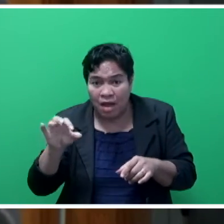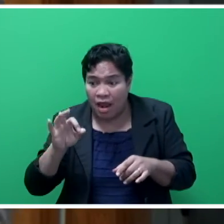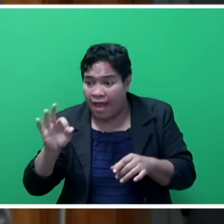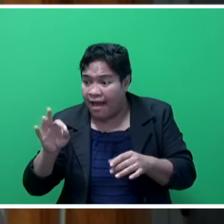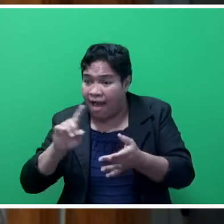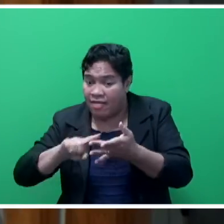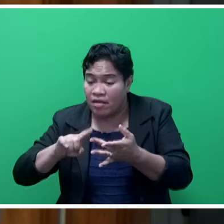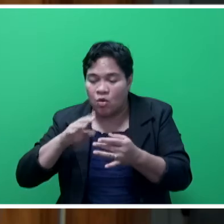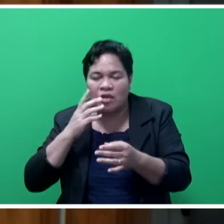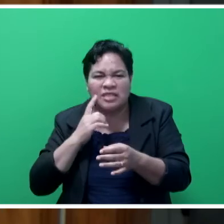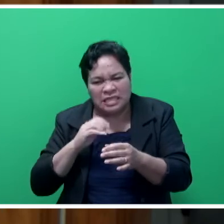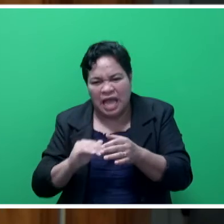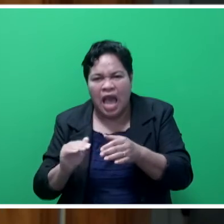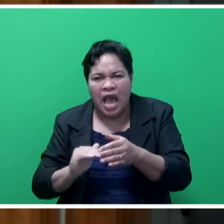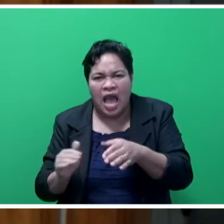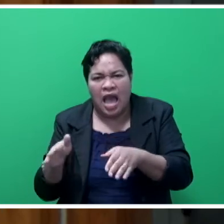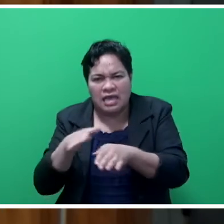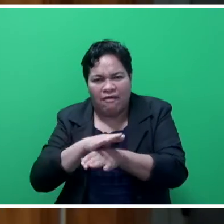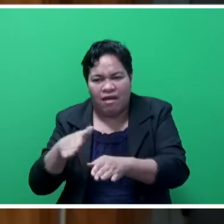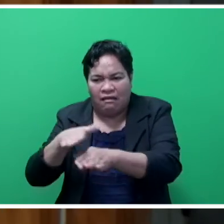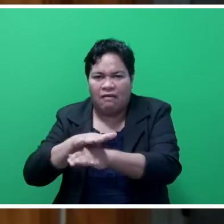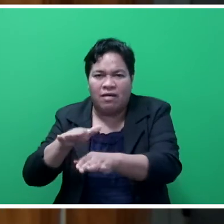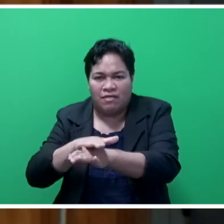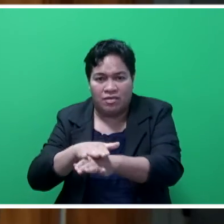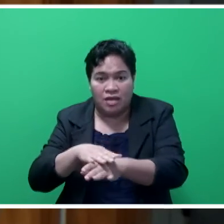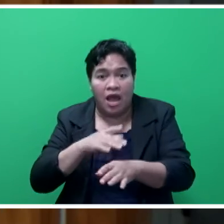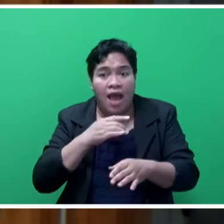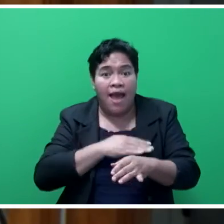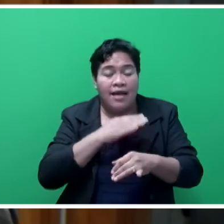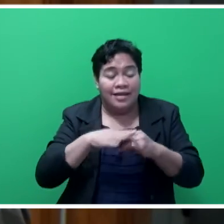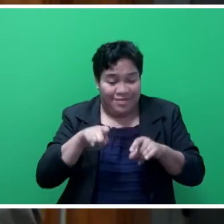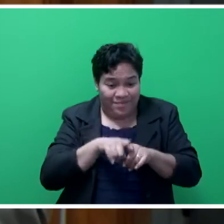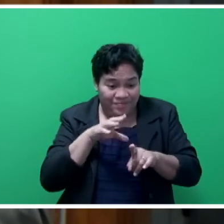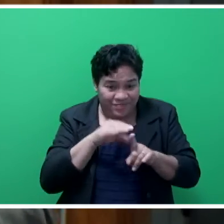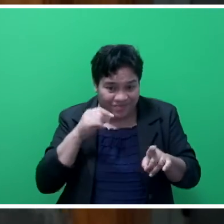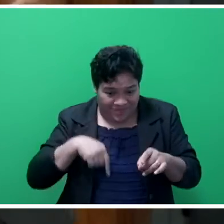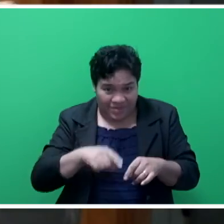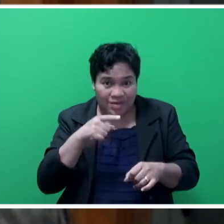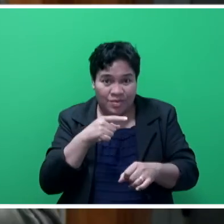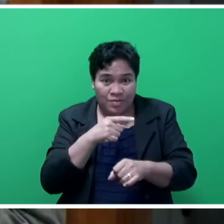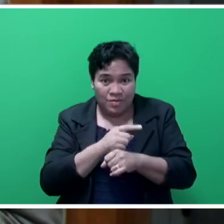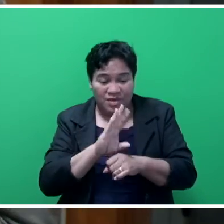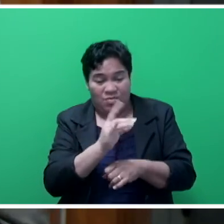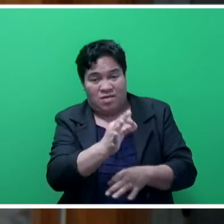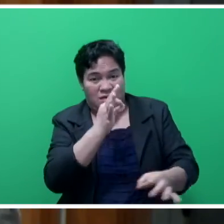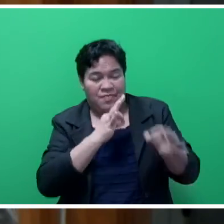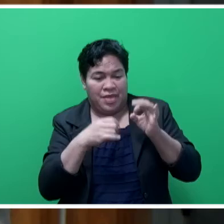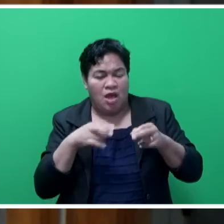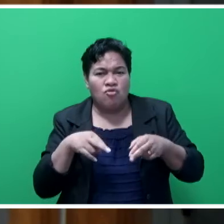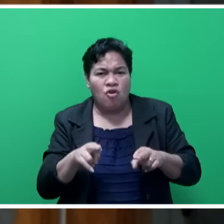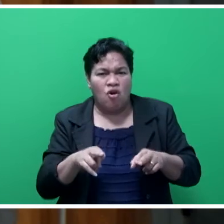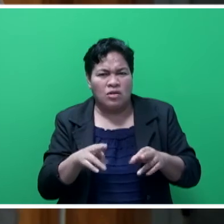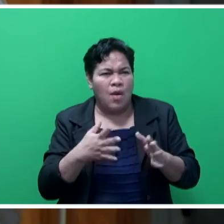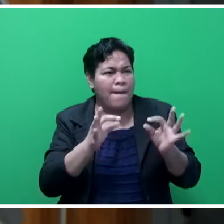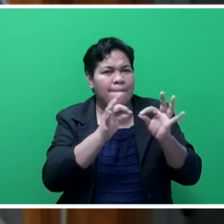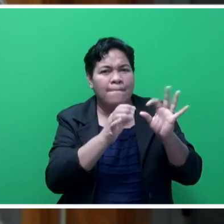they try just to patch them up until they come to the time when they can rehabilitate. For instance, this week I've had some questions about the roads between, is it Ba and